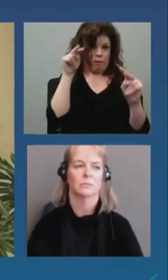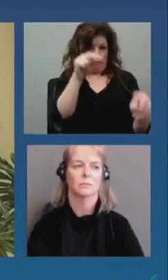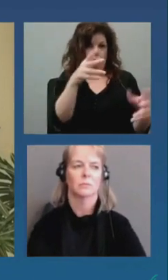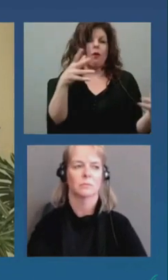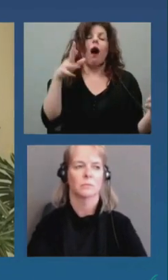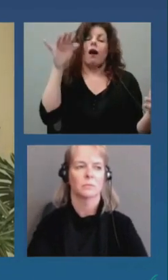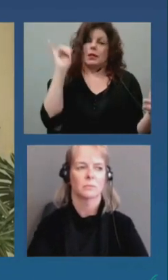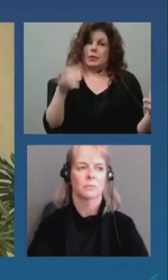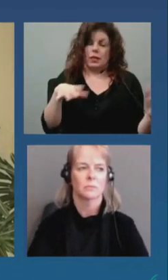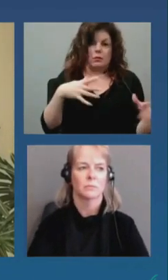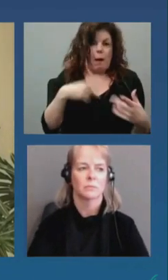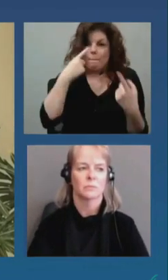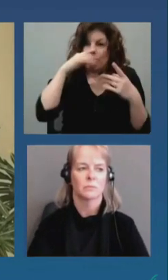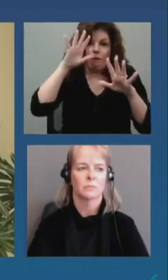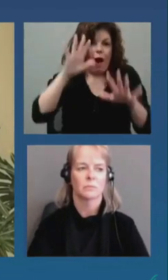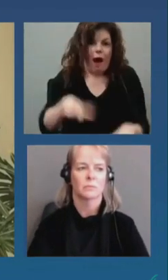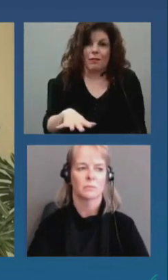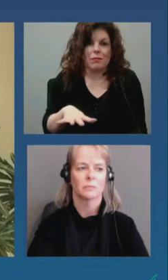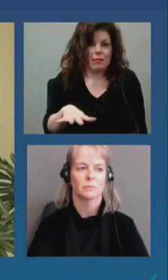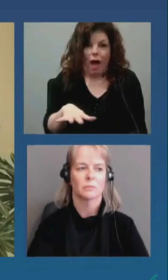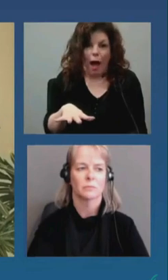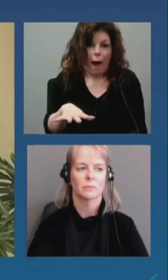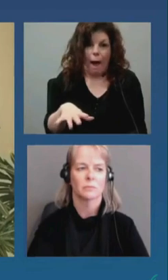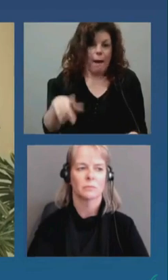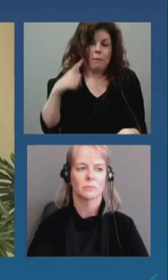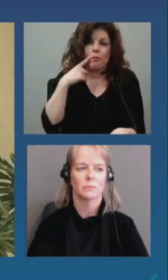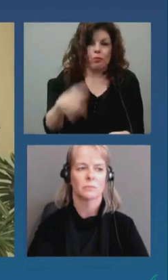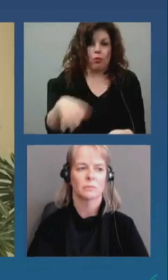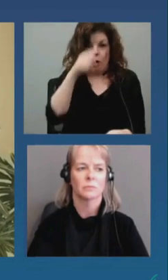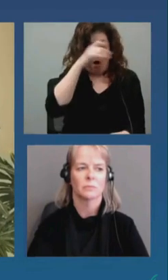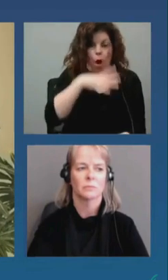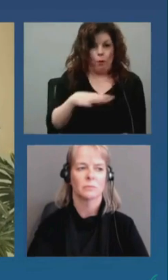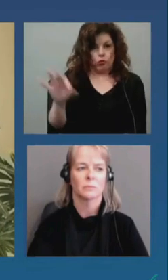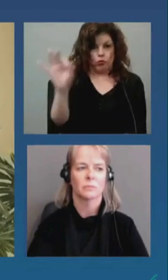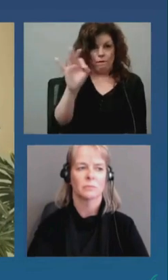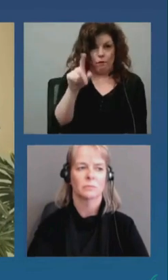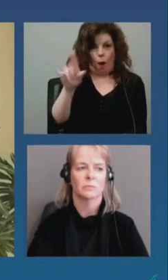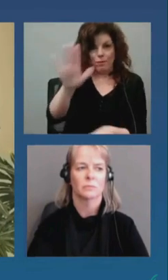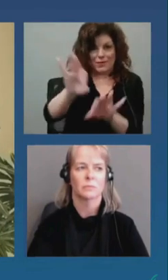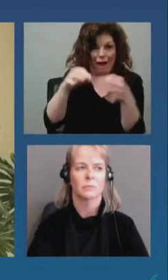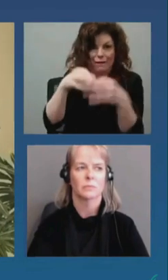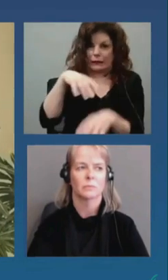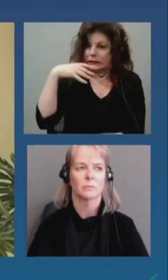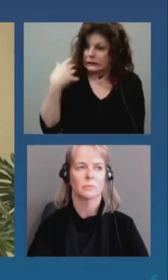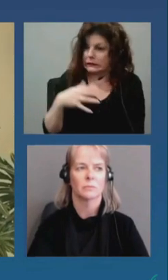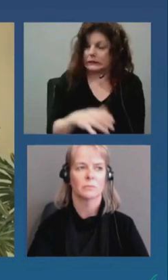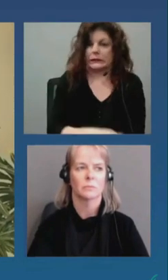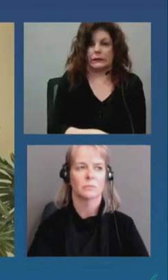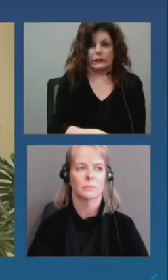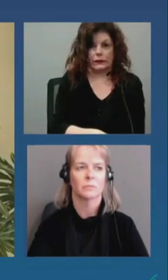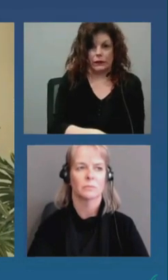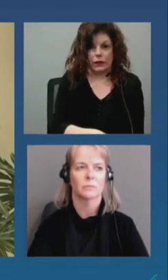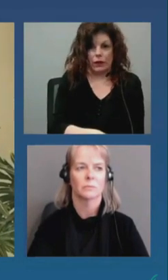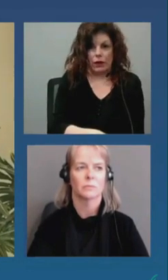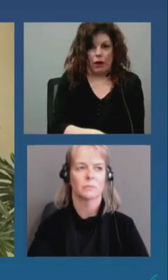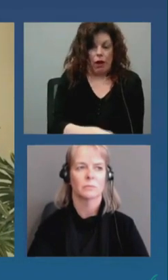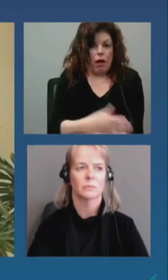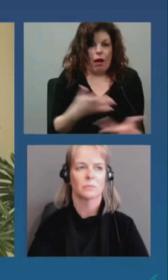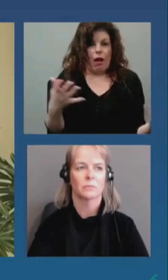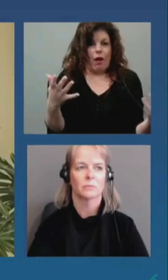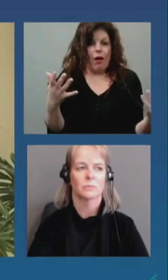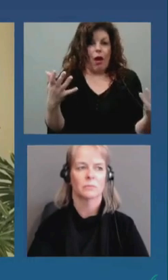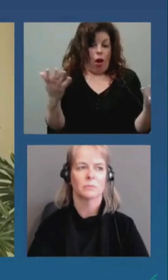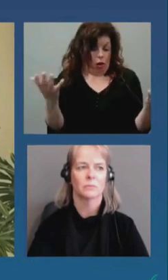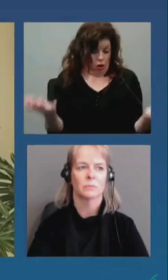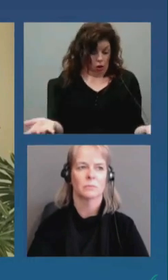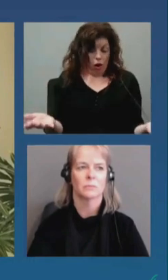vraiment une tragédie pour M. Floyd et son famille et comme je l'ai maintenant